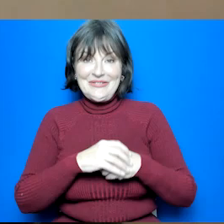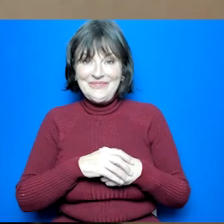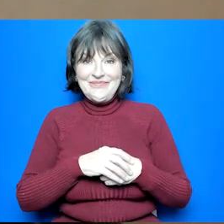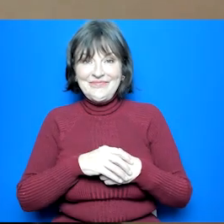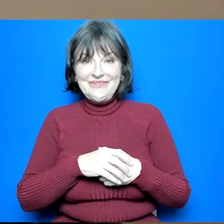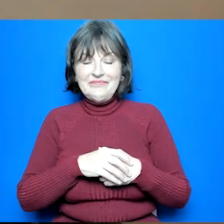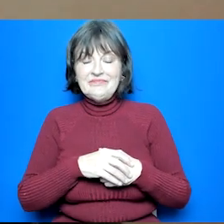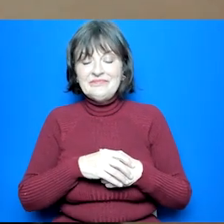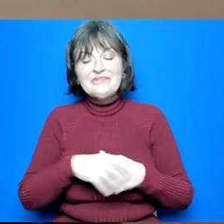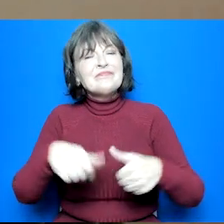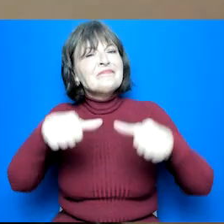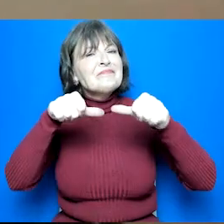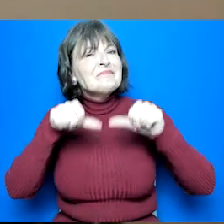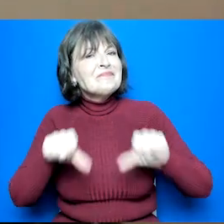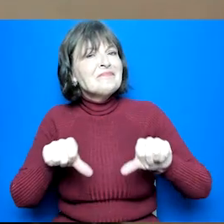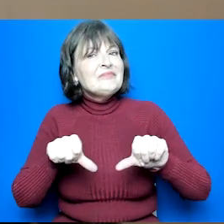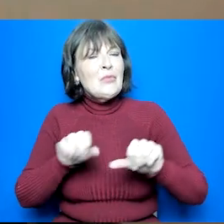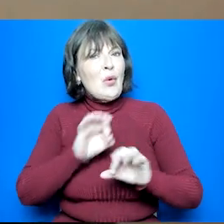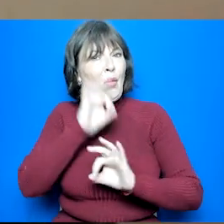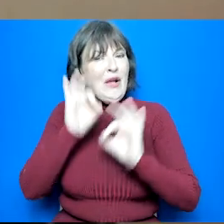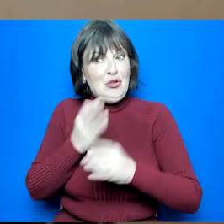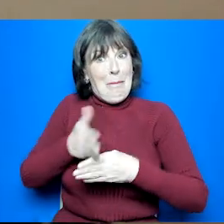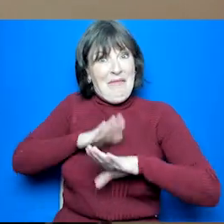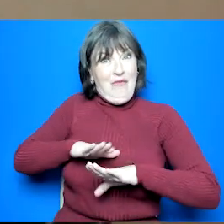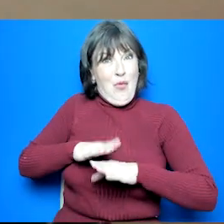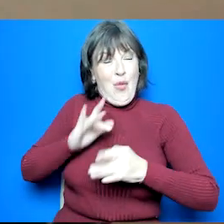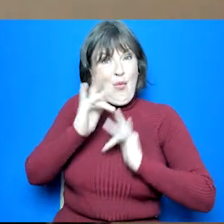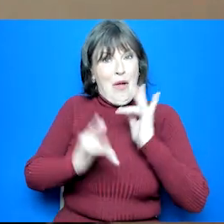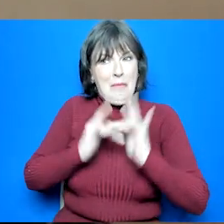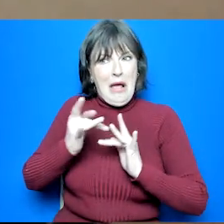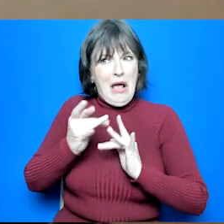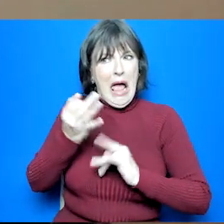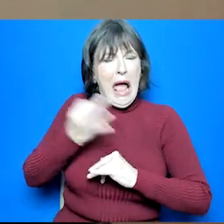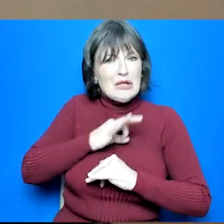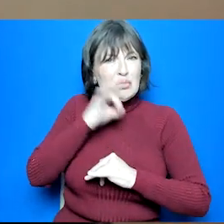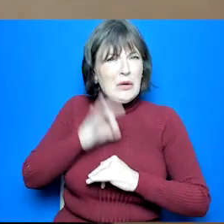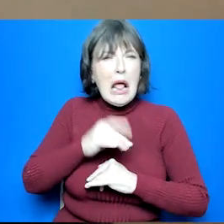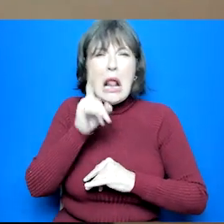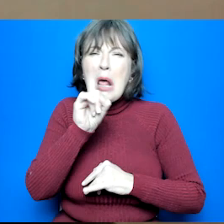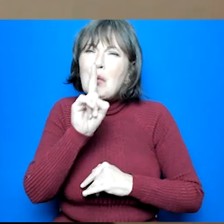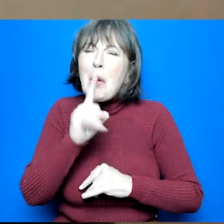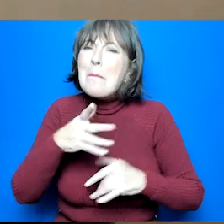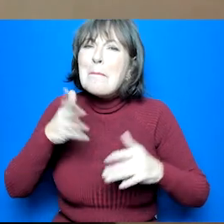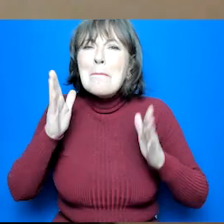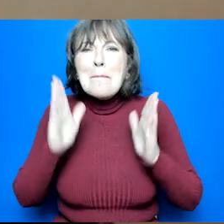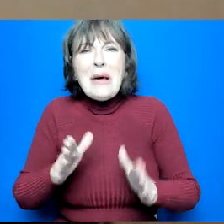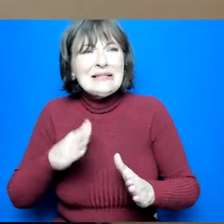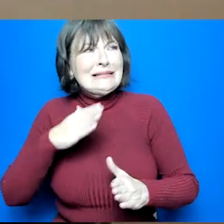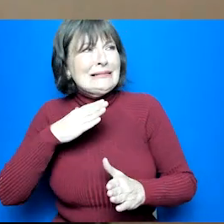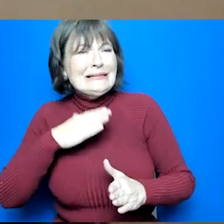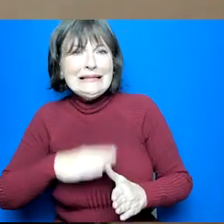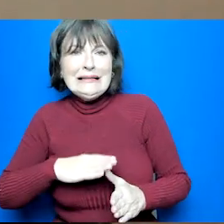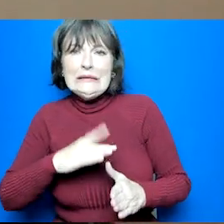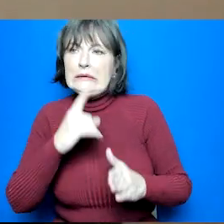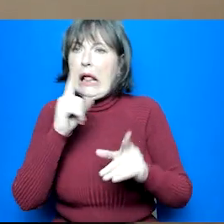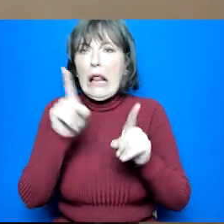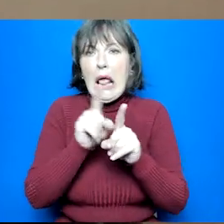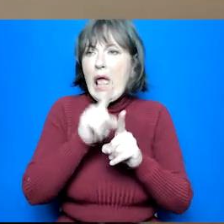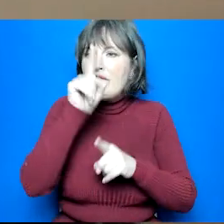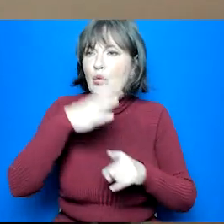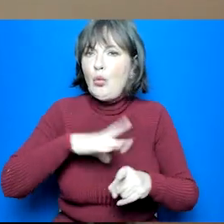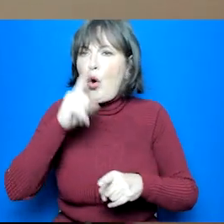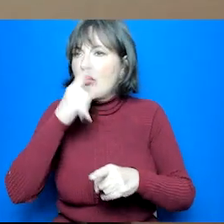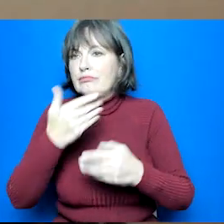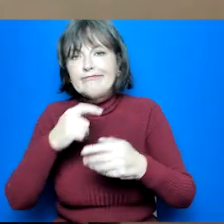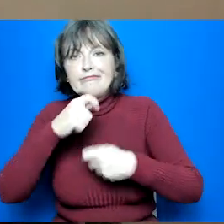We have had a lot of questions before this webinar about asking about certain entry requirements for specific careers or